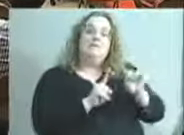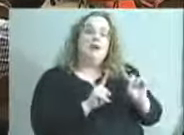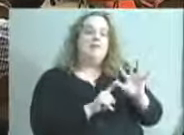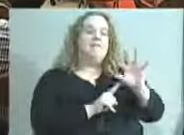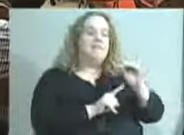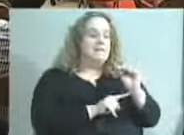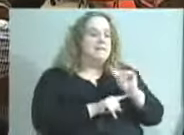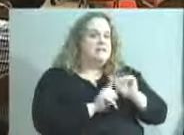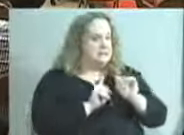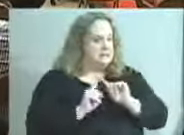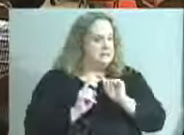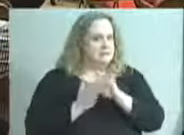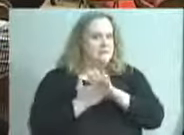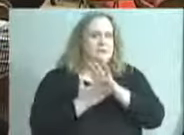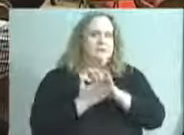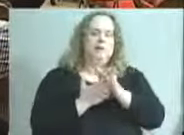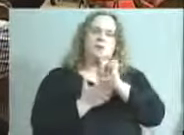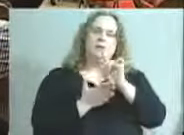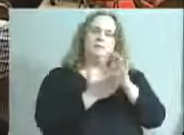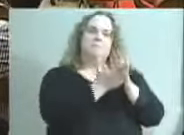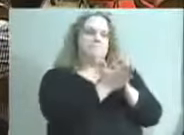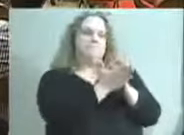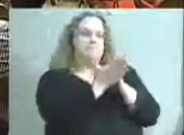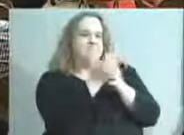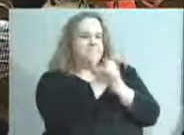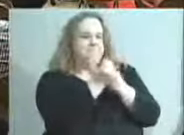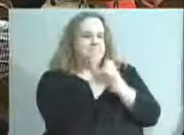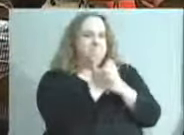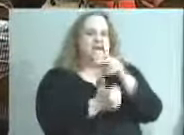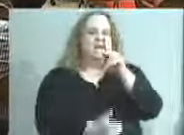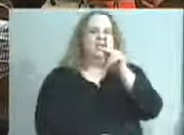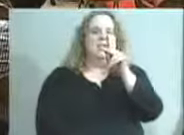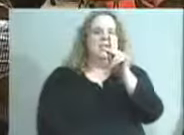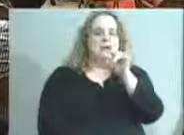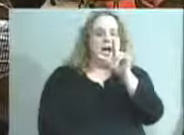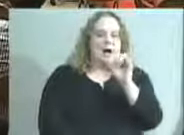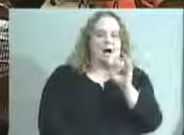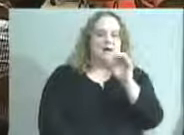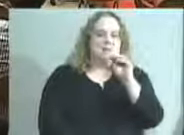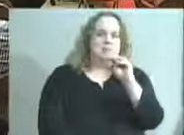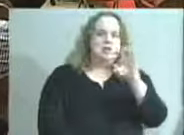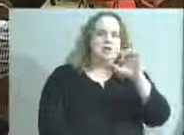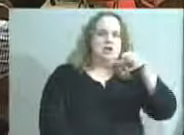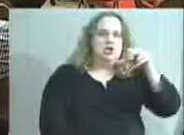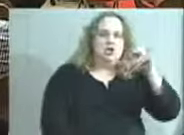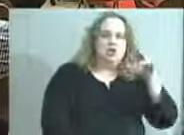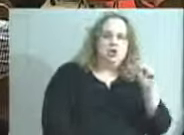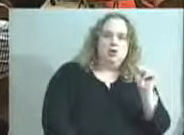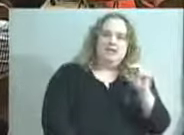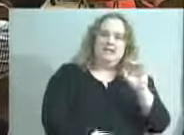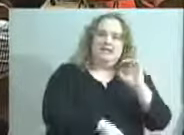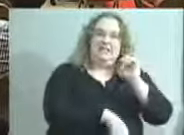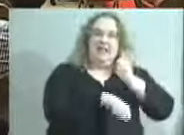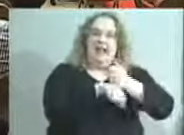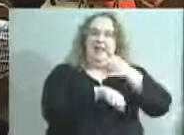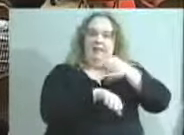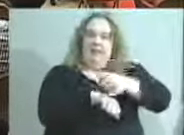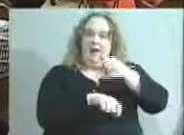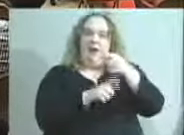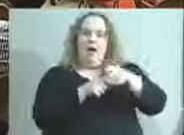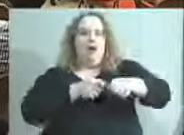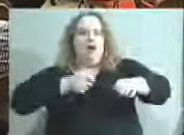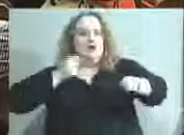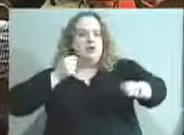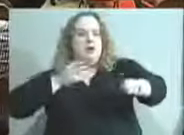So a special shout out to Moore High School teacher Kyle McCune, who started not only that archery program, but programs all